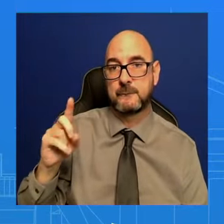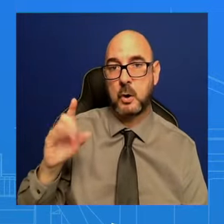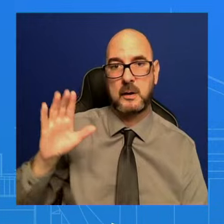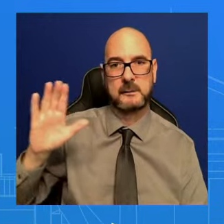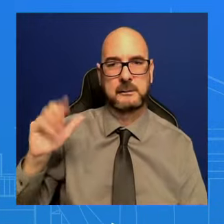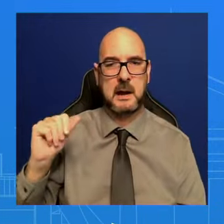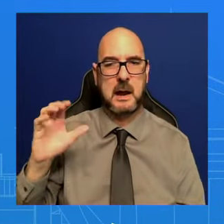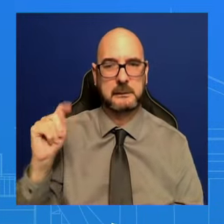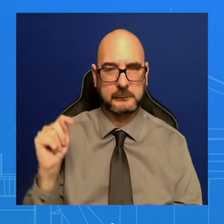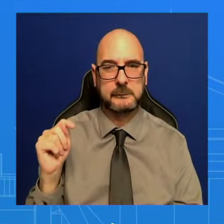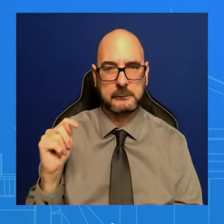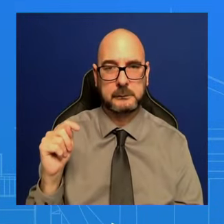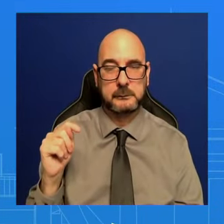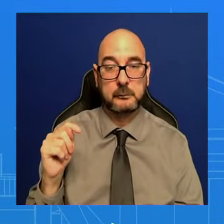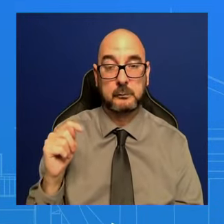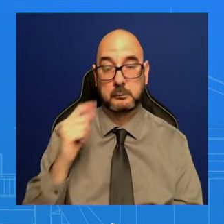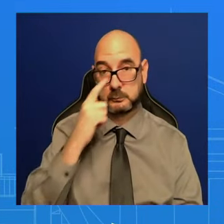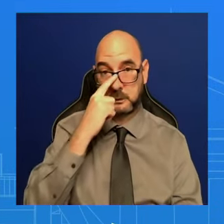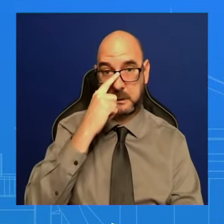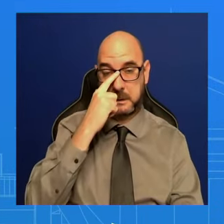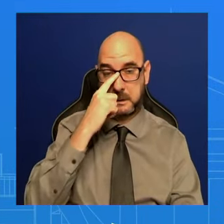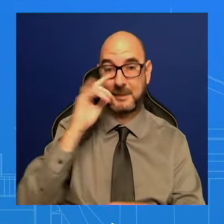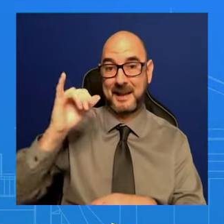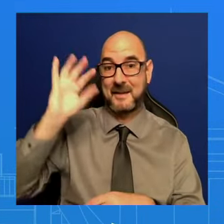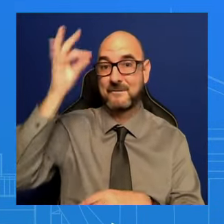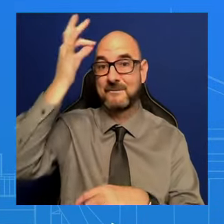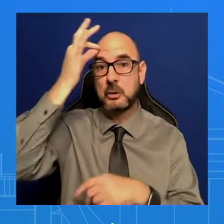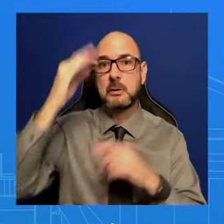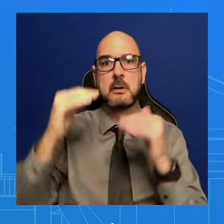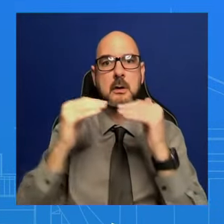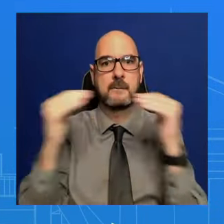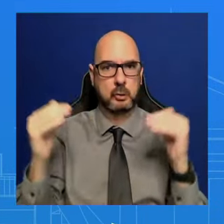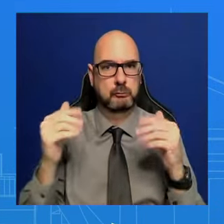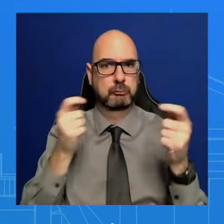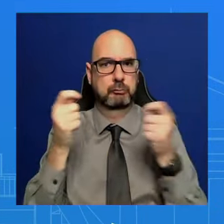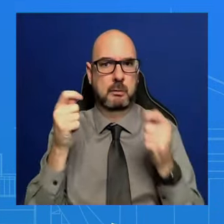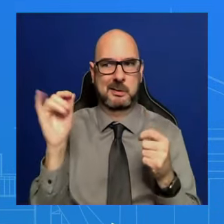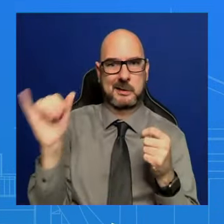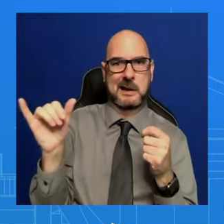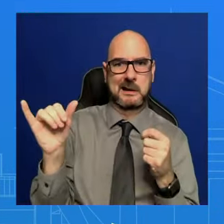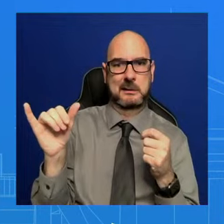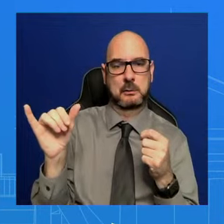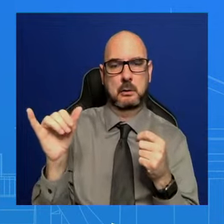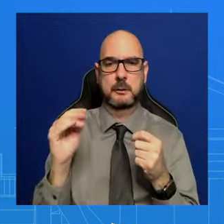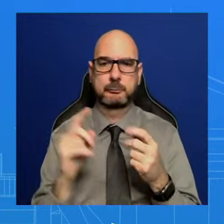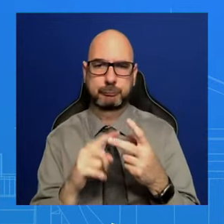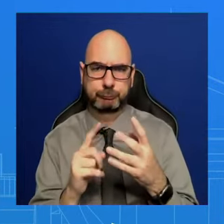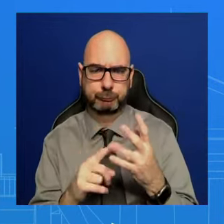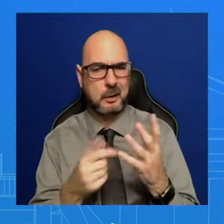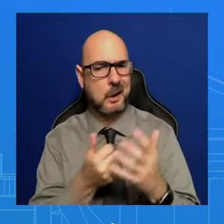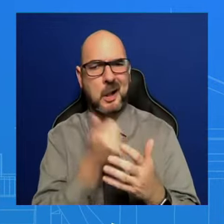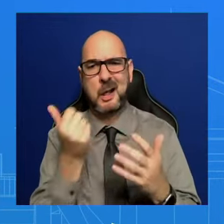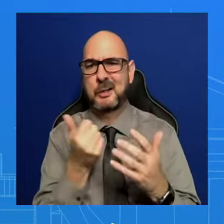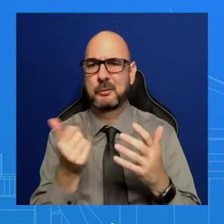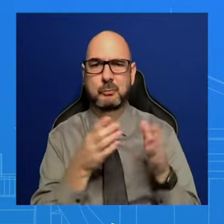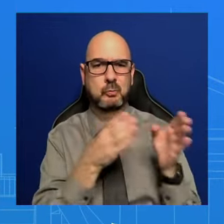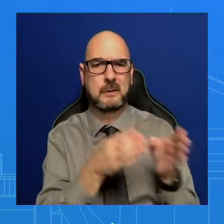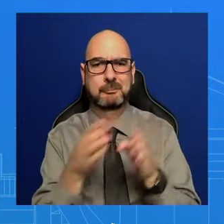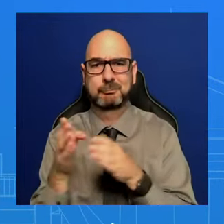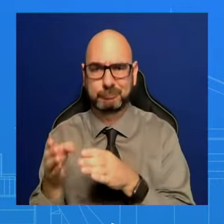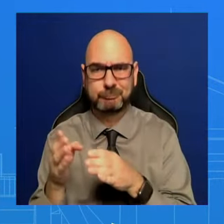government. And so, look, there are other ways that he has taken action, obviously, to make sure that